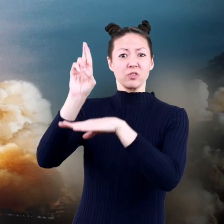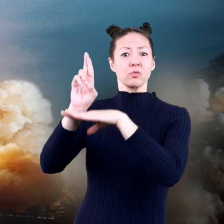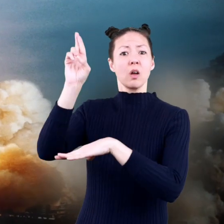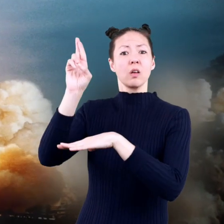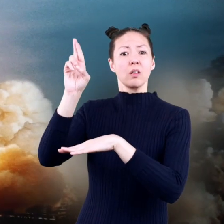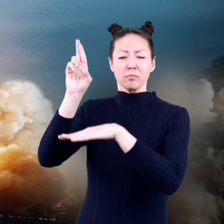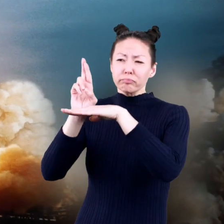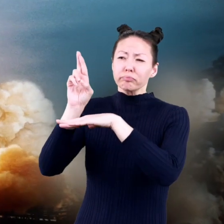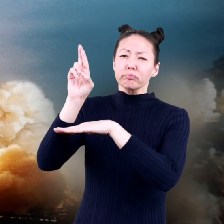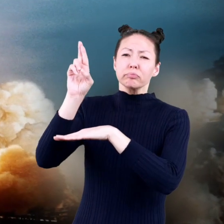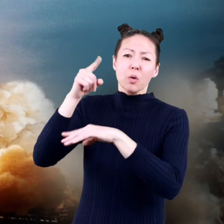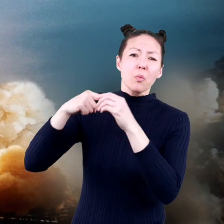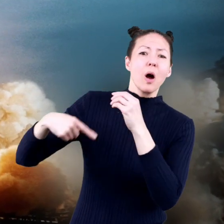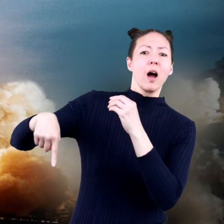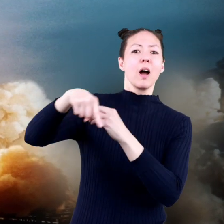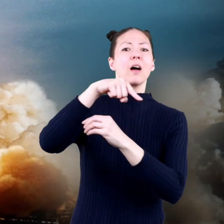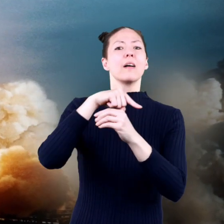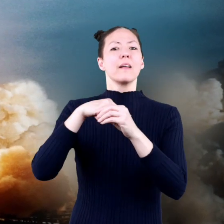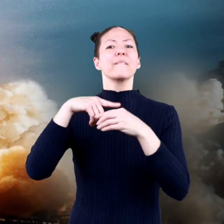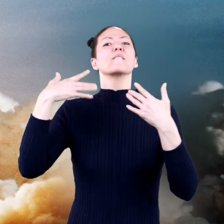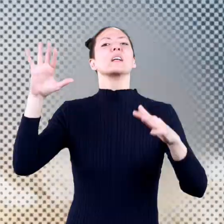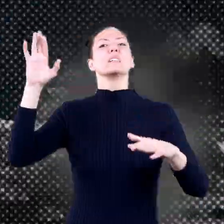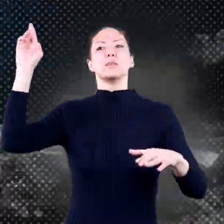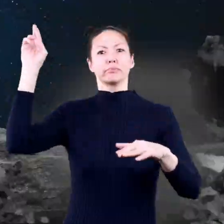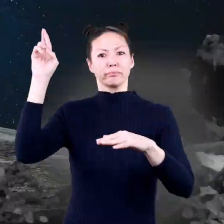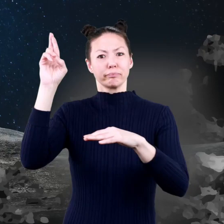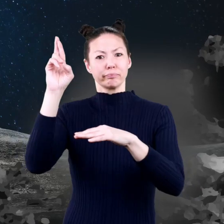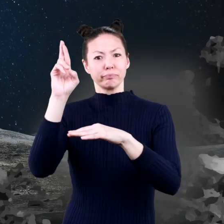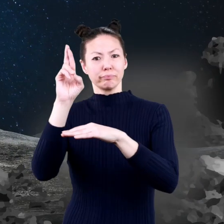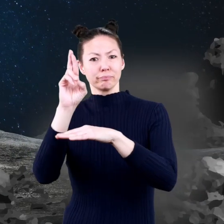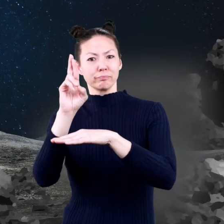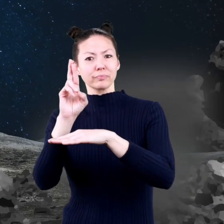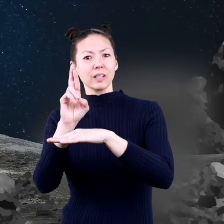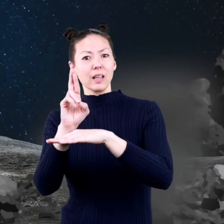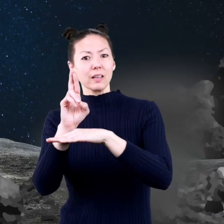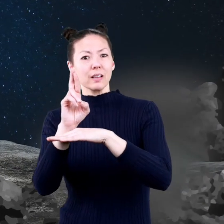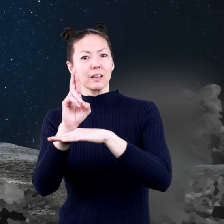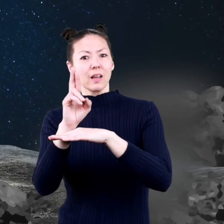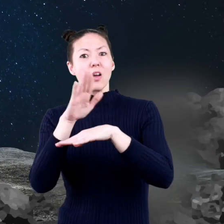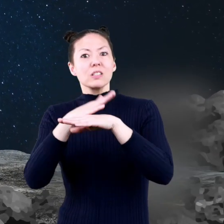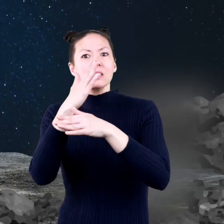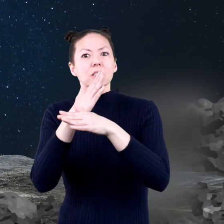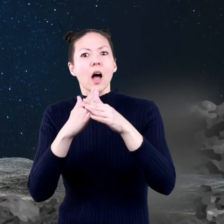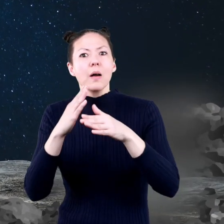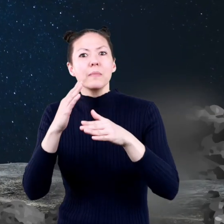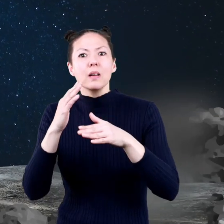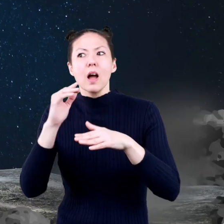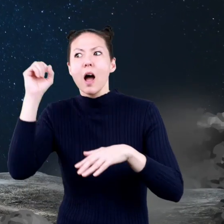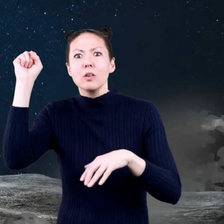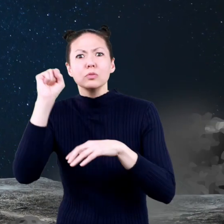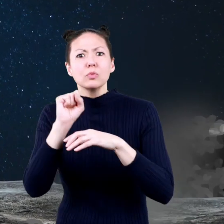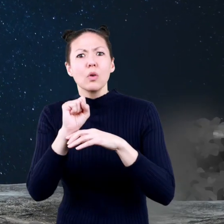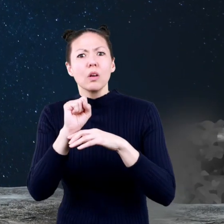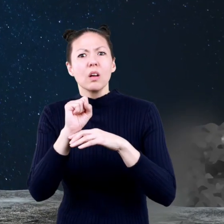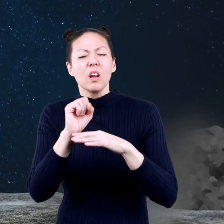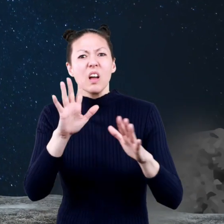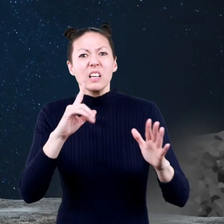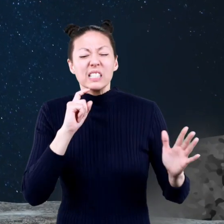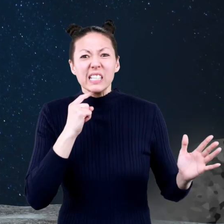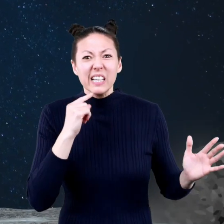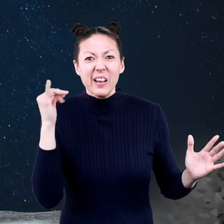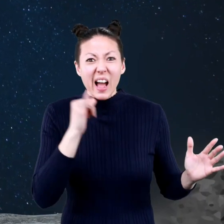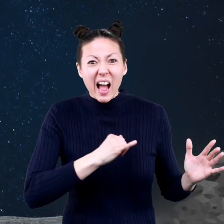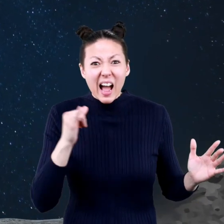NASA's space shuttles have flown by, orbited, and even landed on some asteroids? How